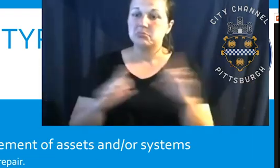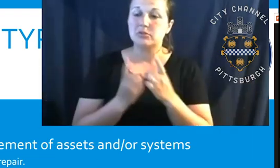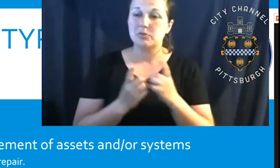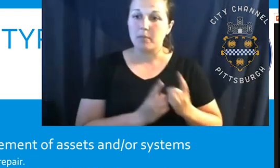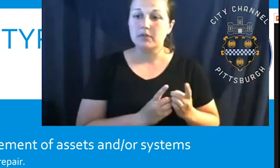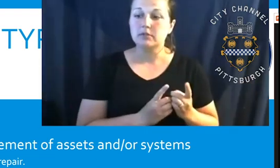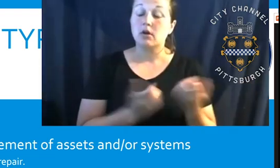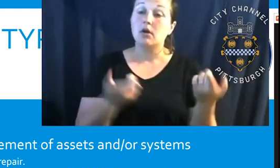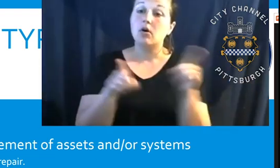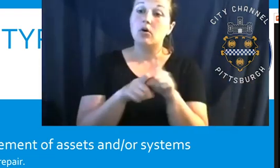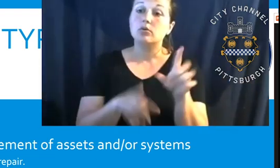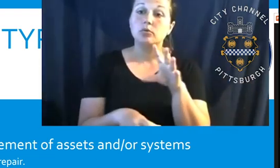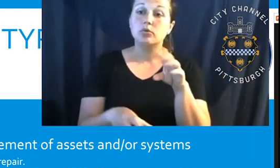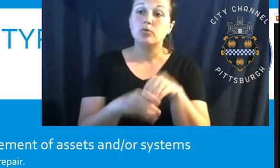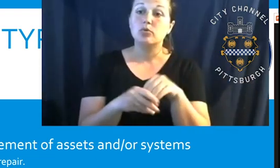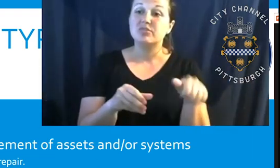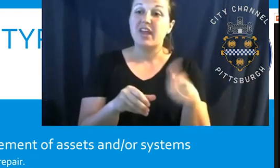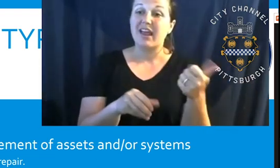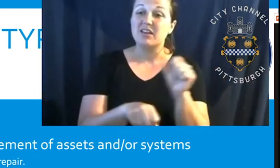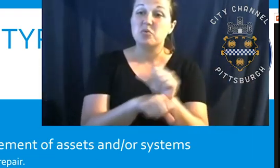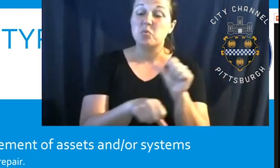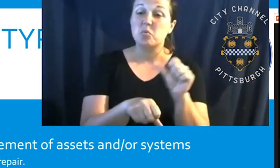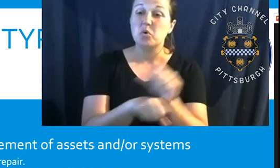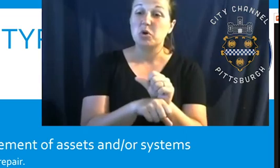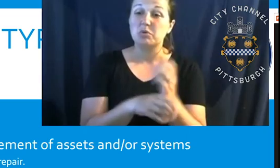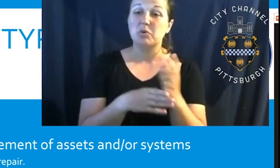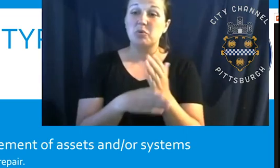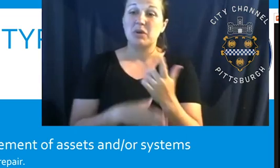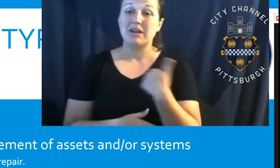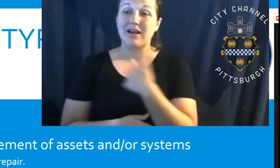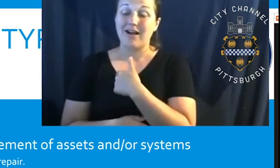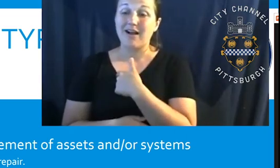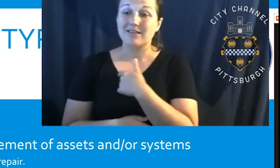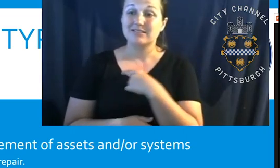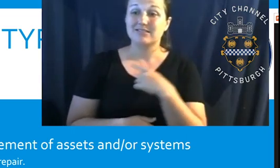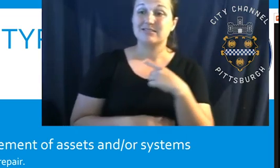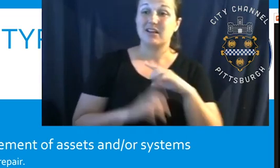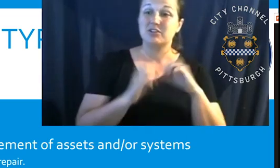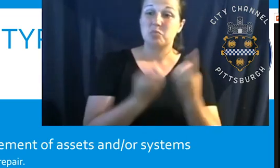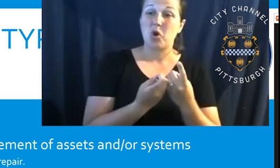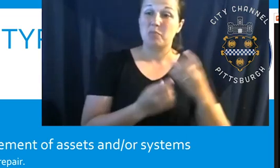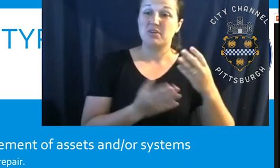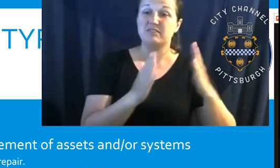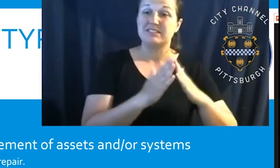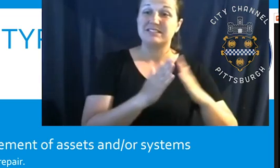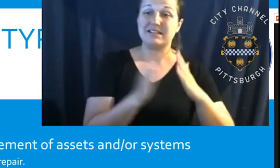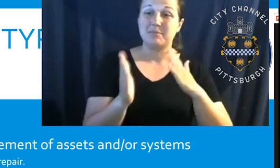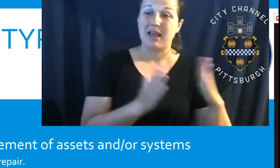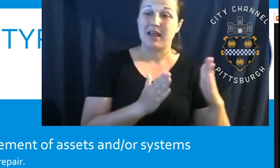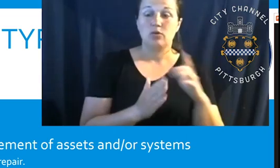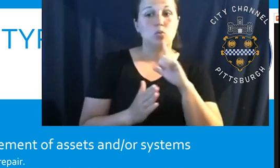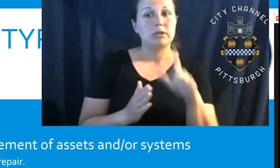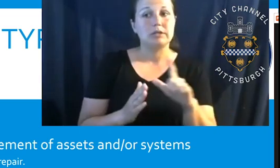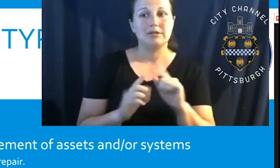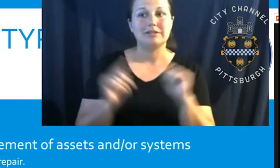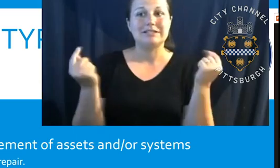include, you know, um, any work that we would coordinate between ourselves and the department of city plan. Um, so it's very much a team effort, um, at the